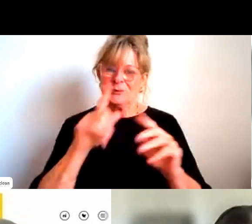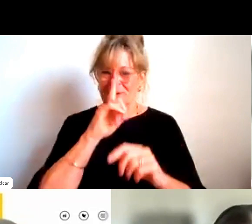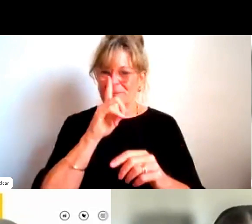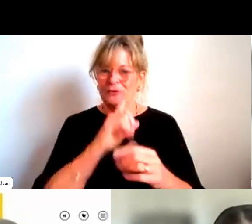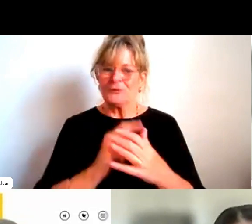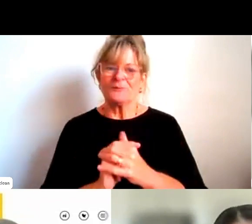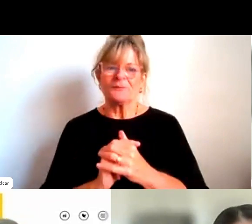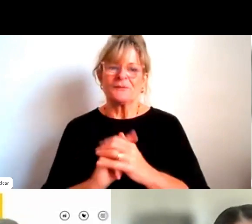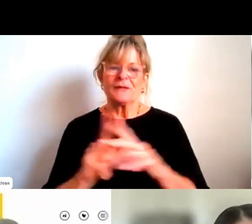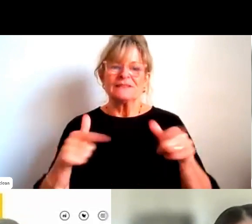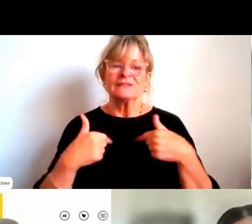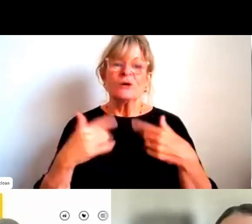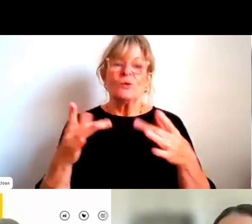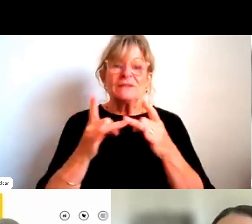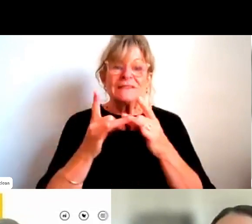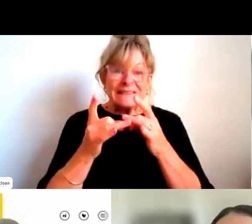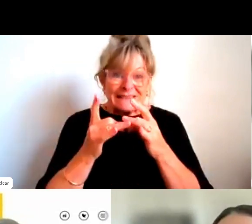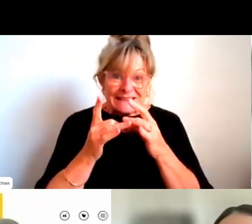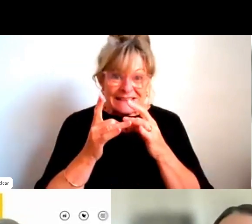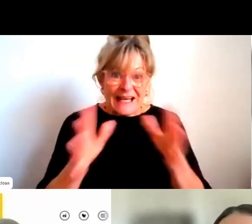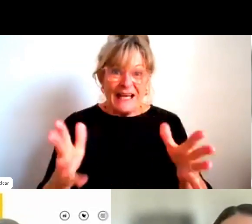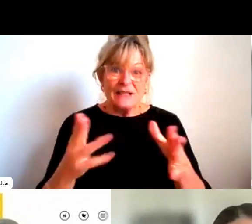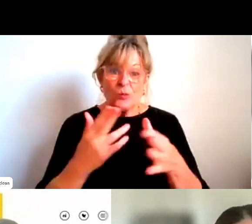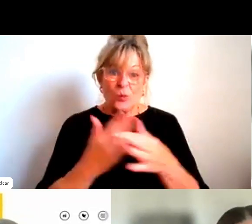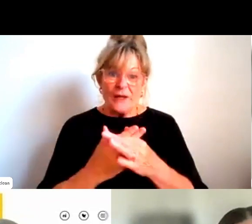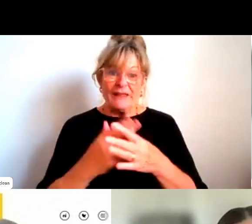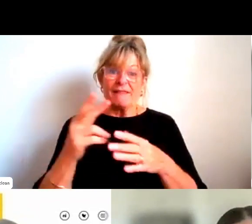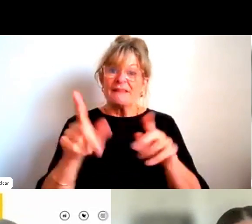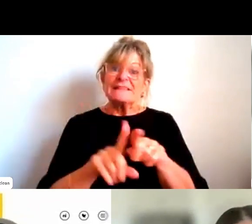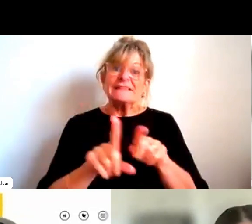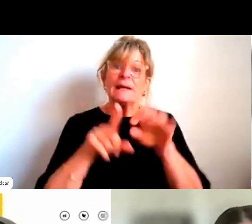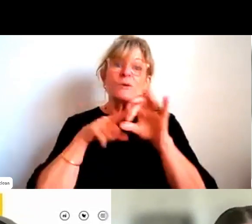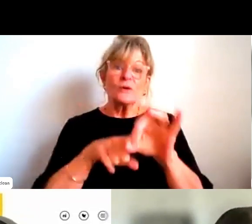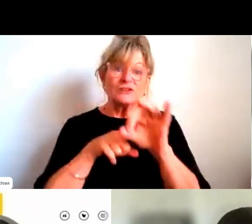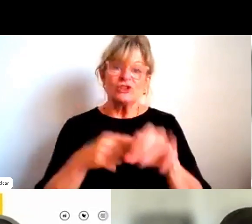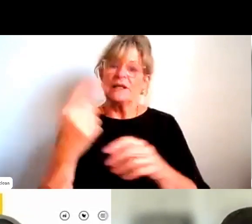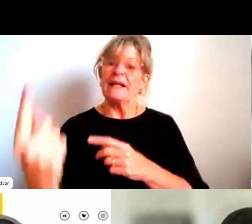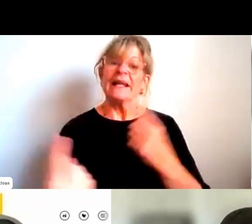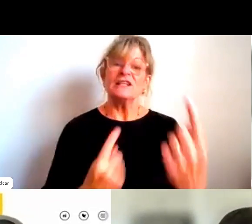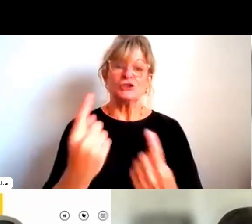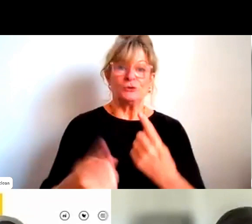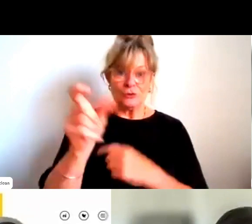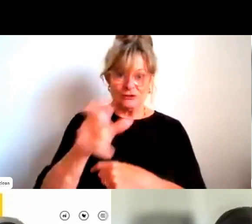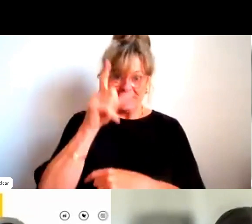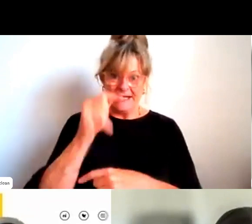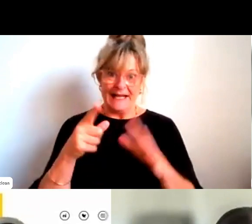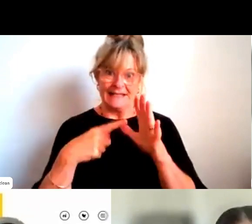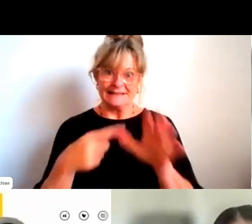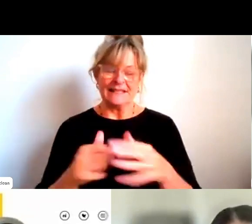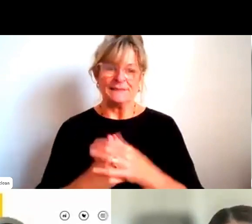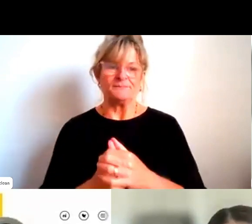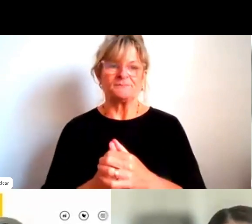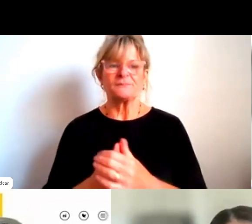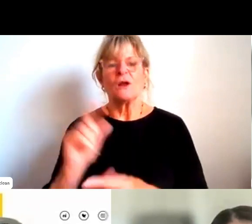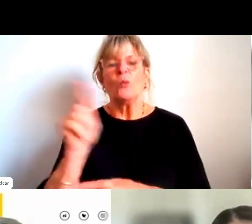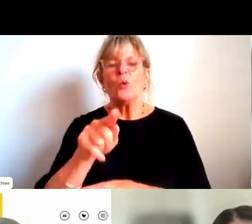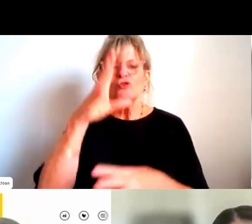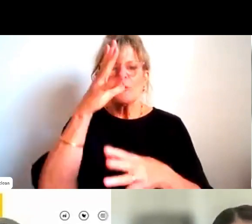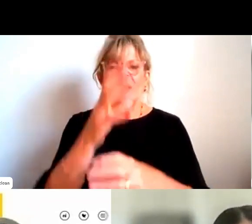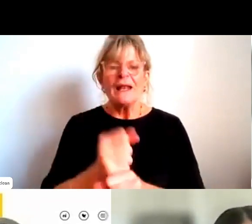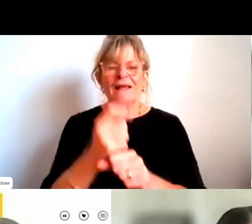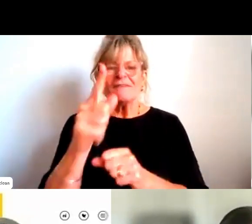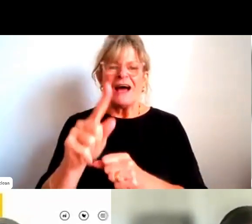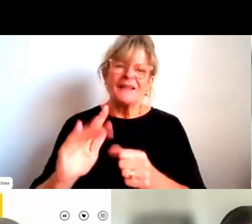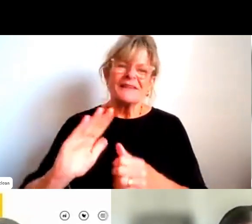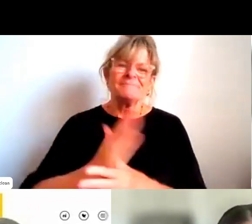We'll start with the same question and we'll just go around the screen. So what do you believe are the primary barriers